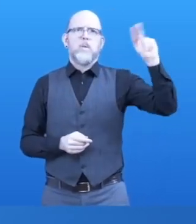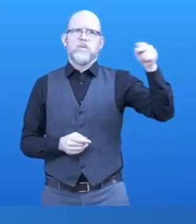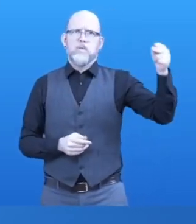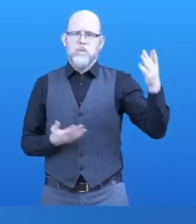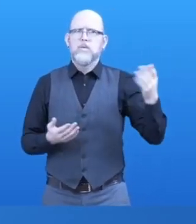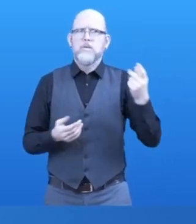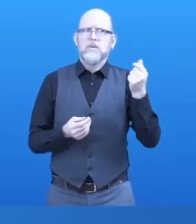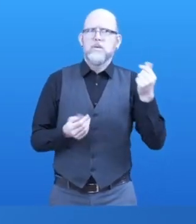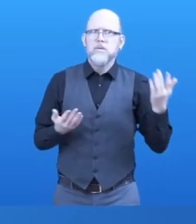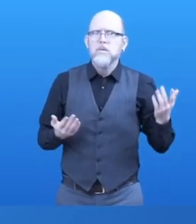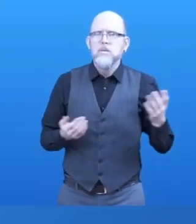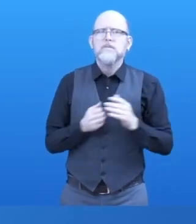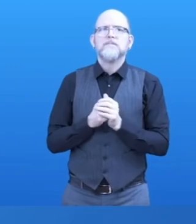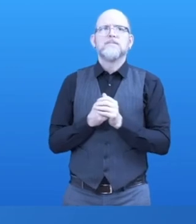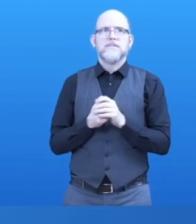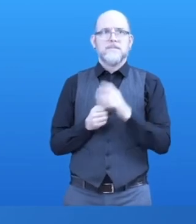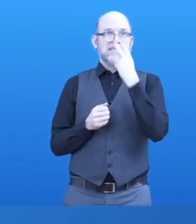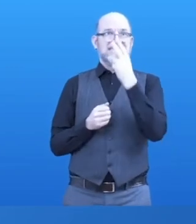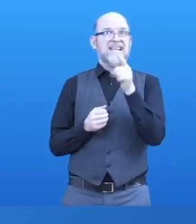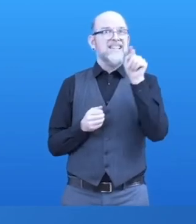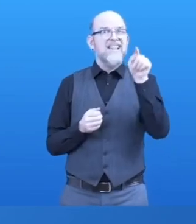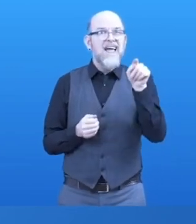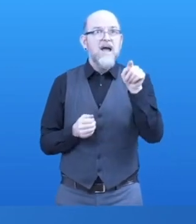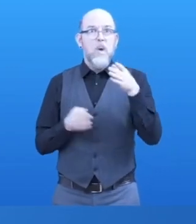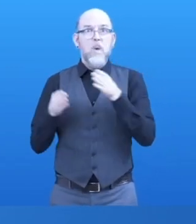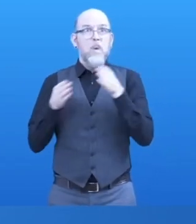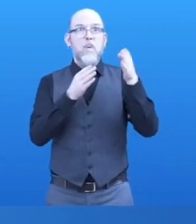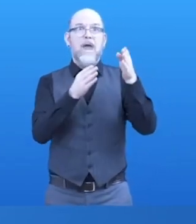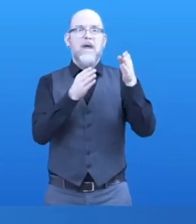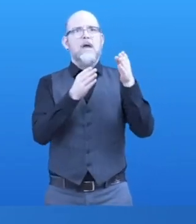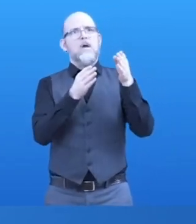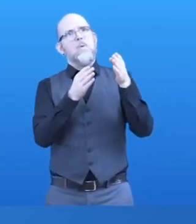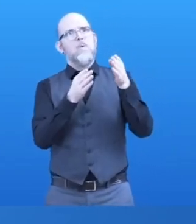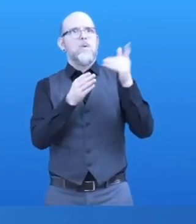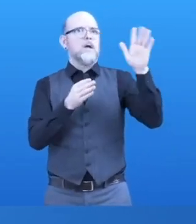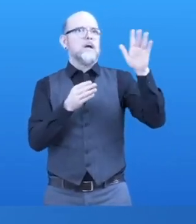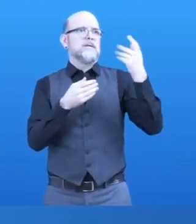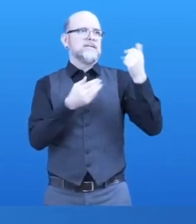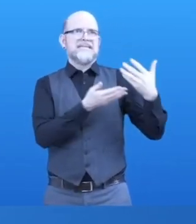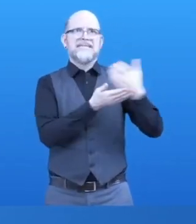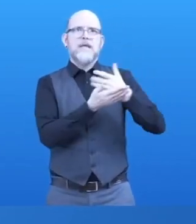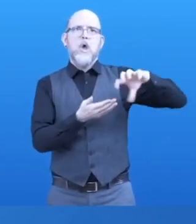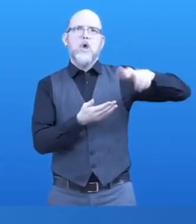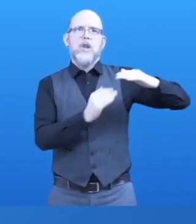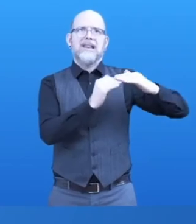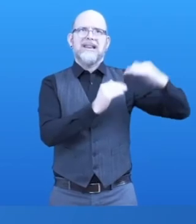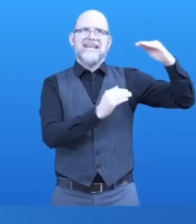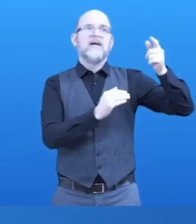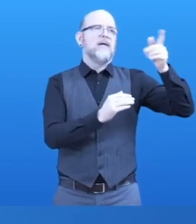However, with this approach we will only reach high-income countries, without selling a single unit to the rest of the world.